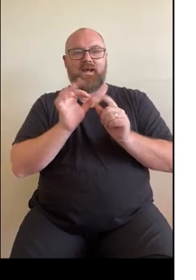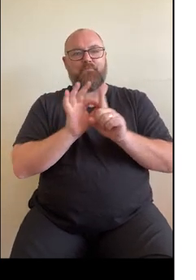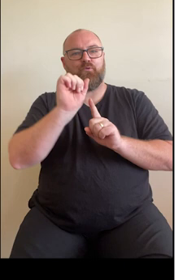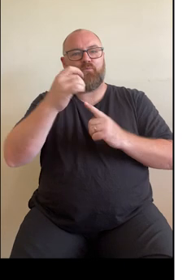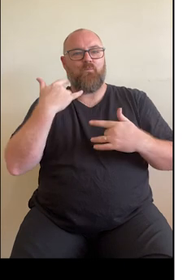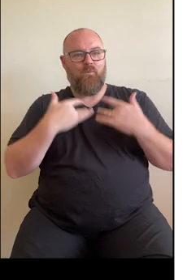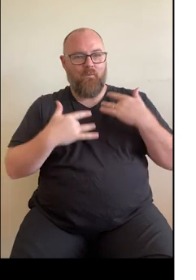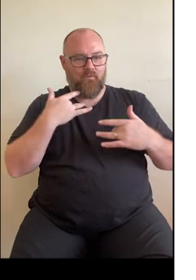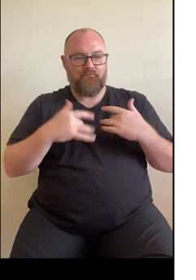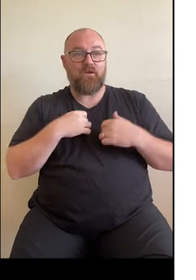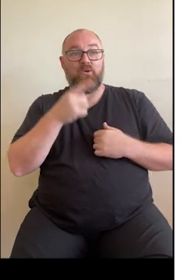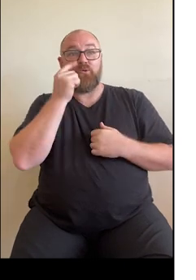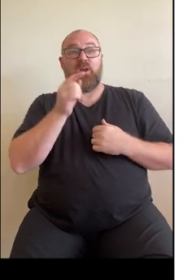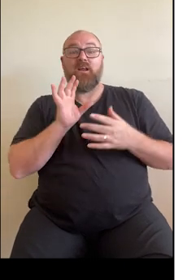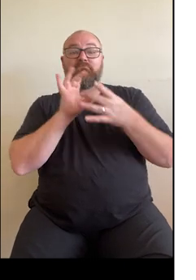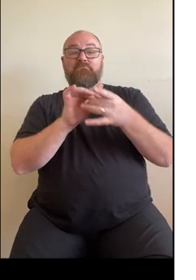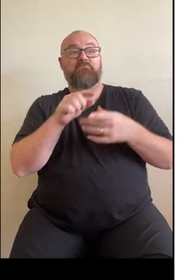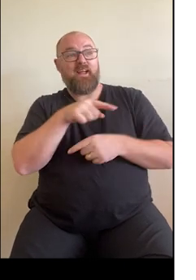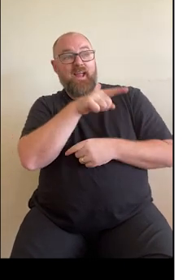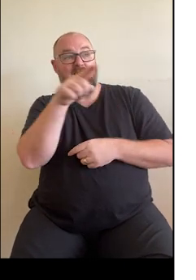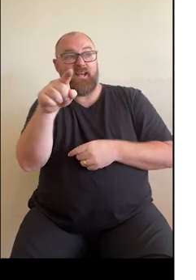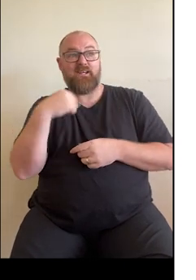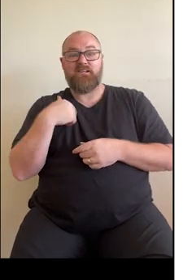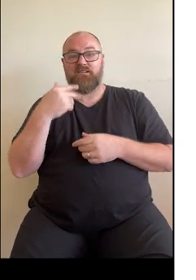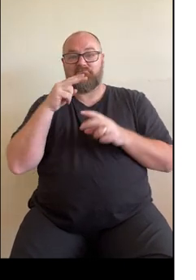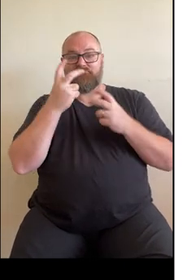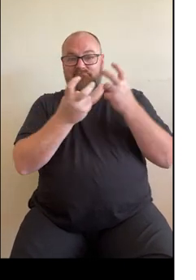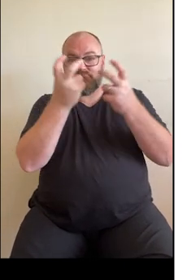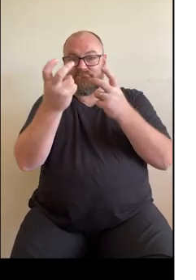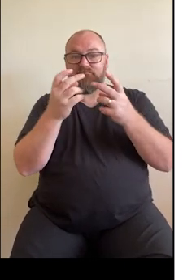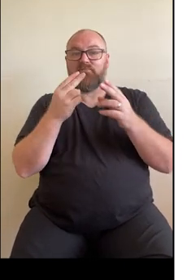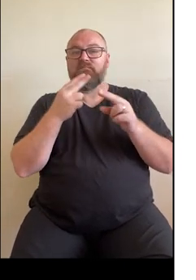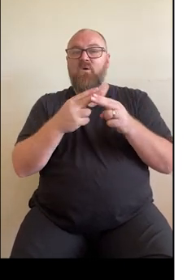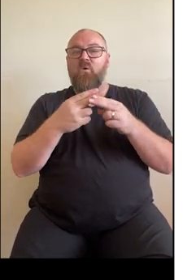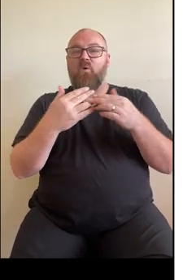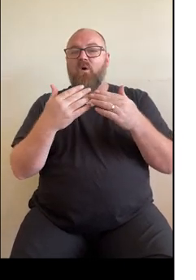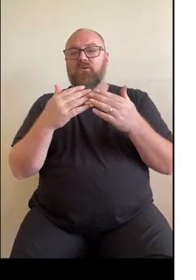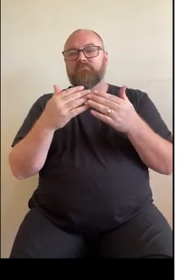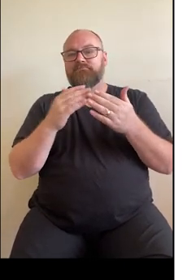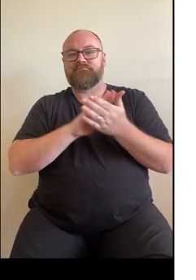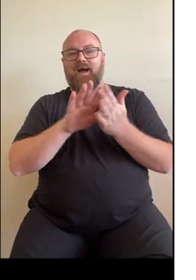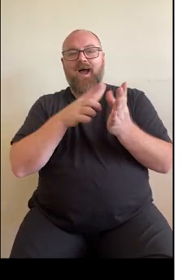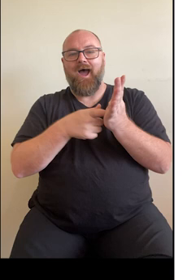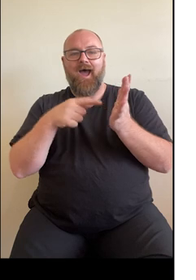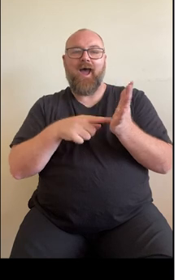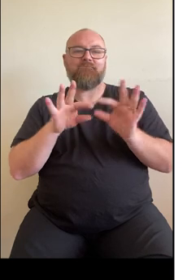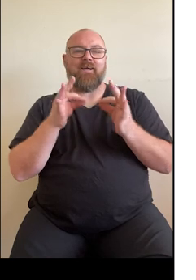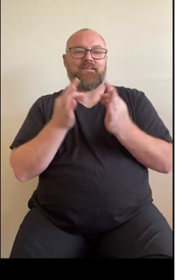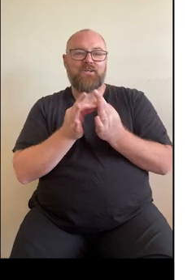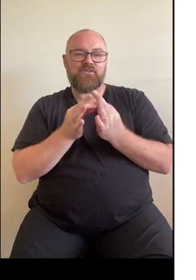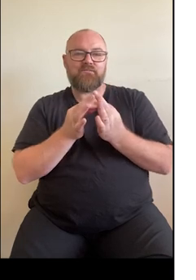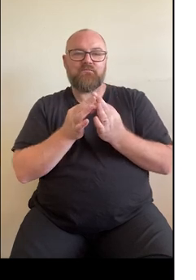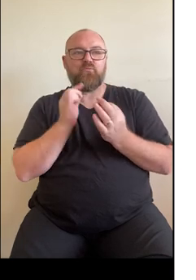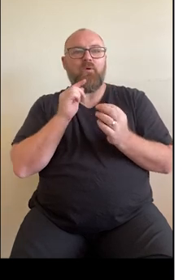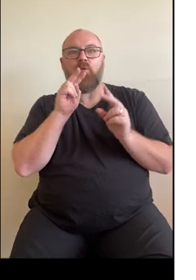You can jump onto any of these platforms and search for the Heart Foundation to get a daily digest of interesting information.